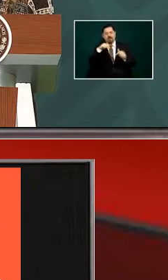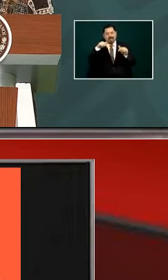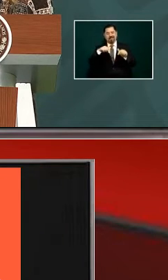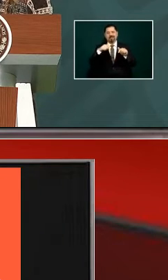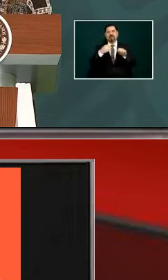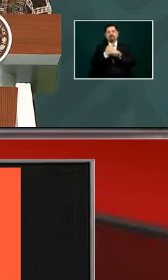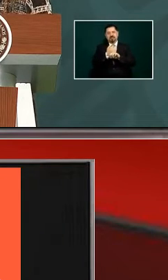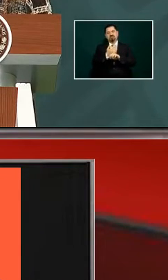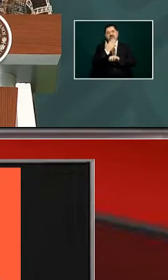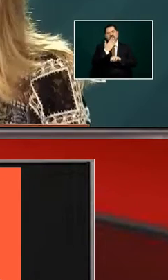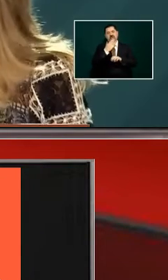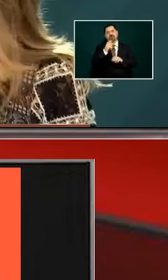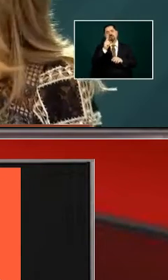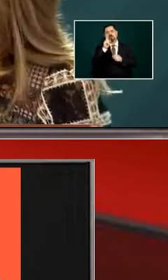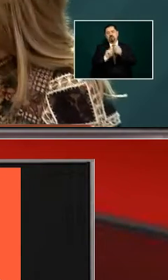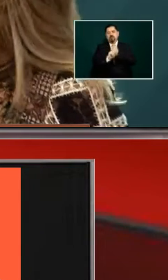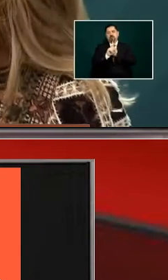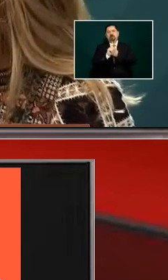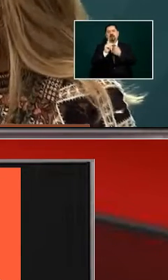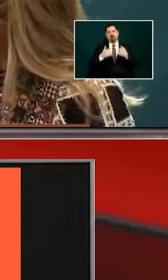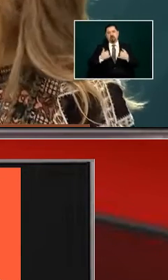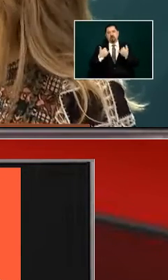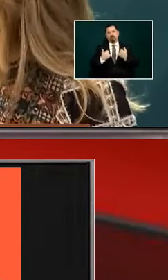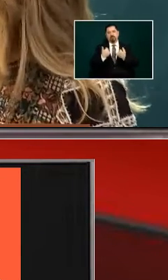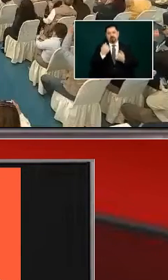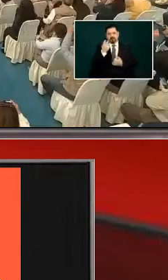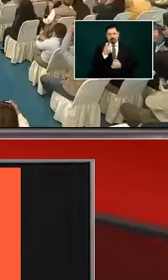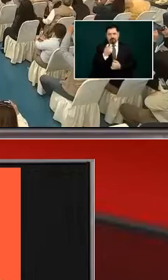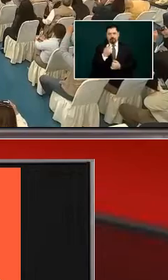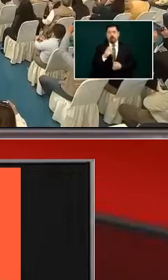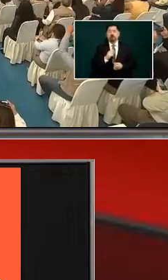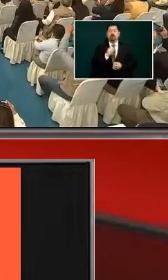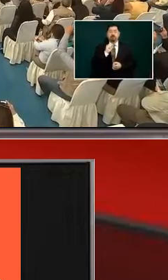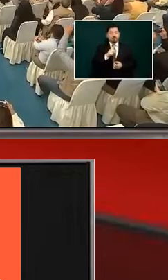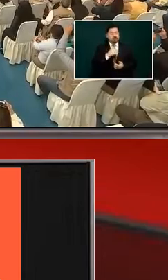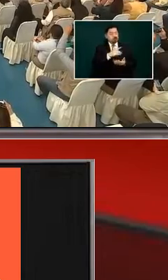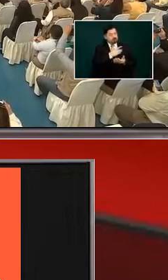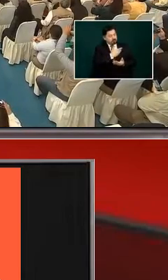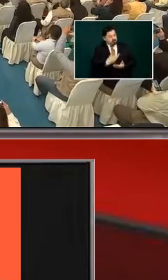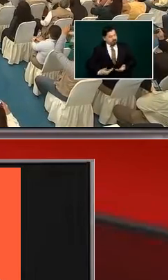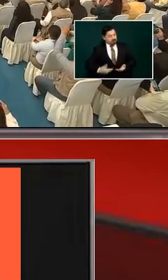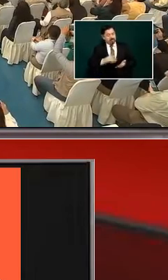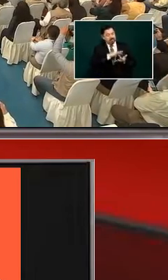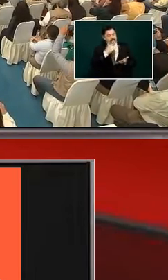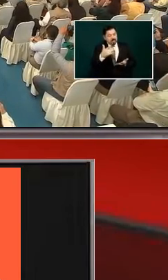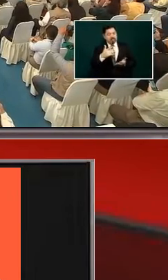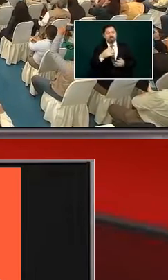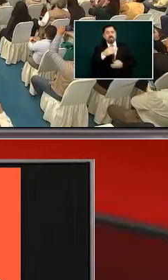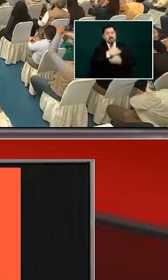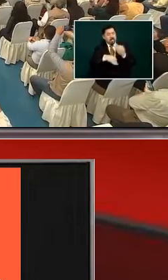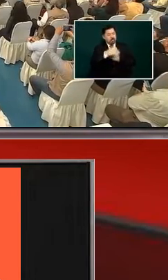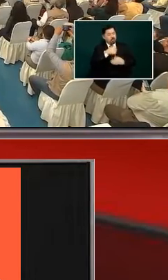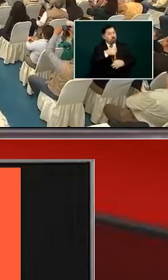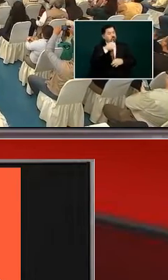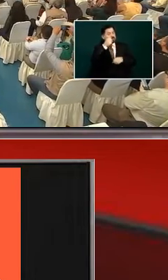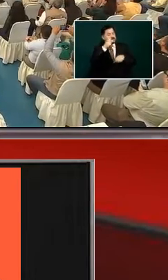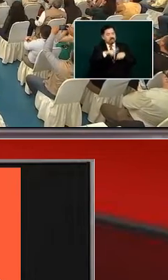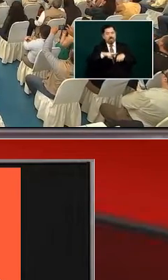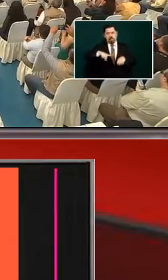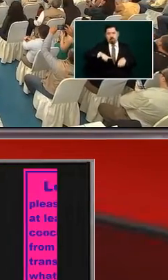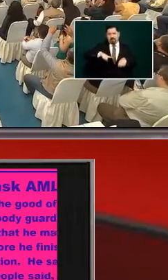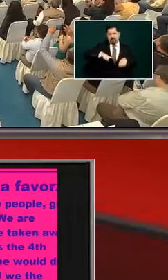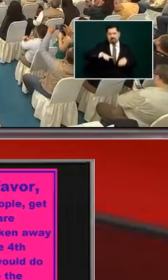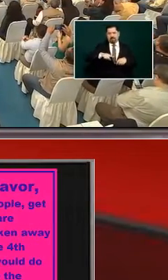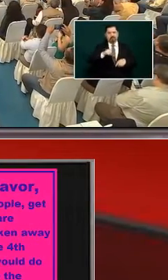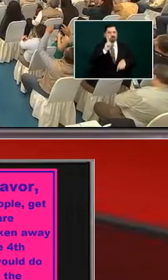people that consume especially the youth consuming alcohol and thank you for all coming and